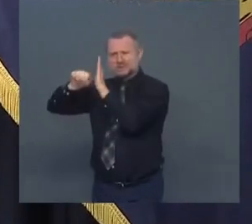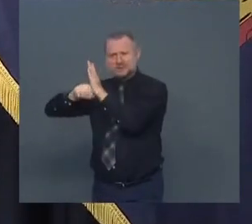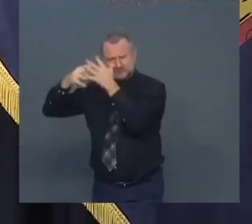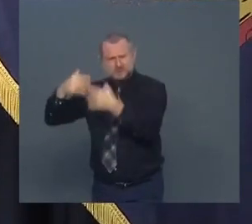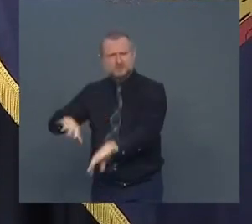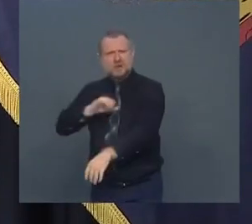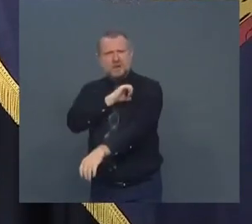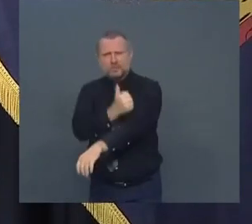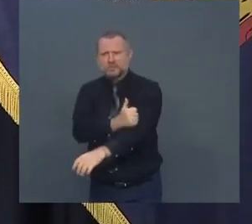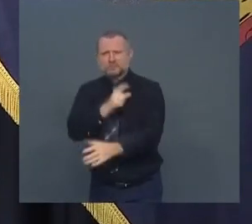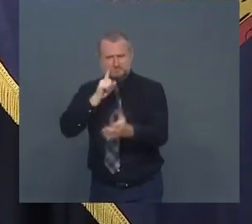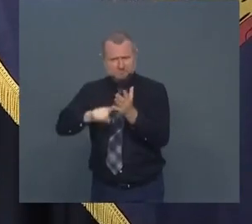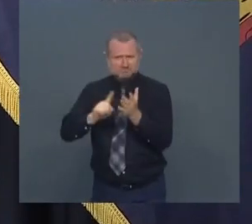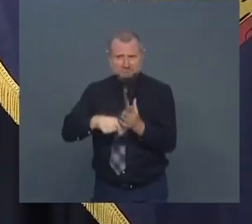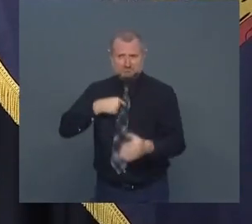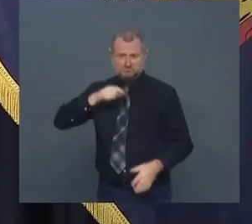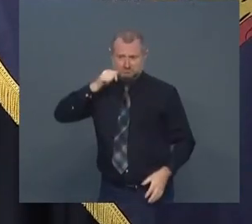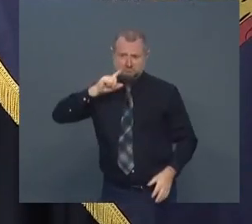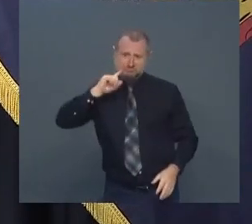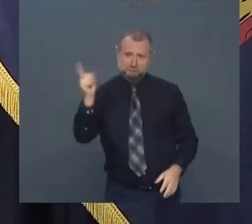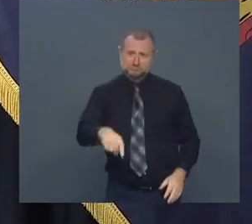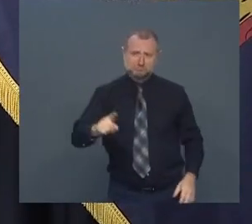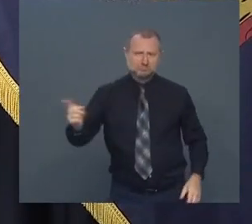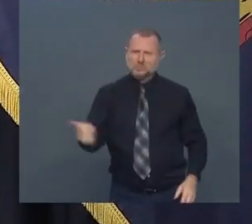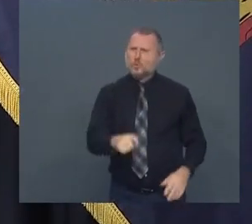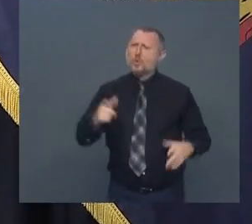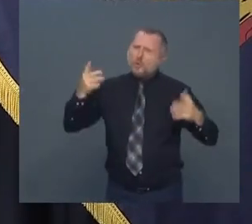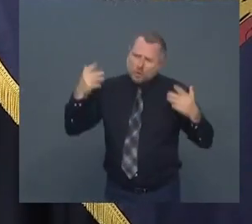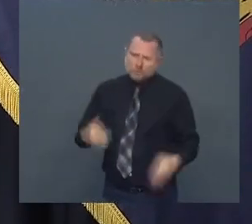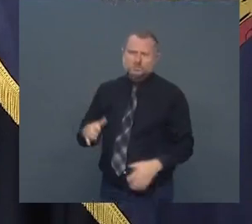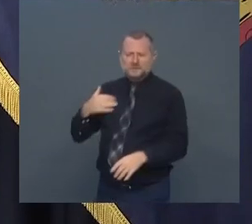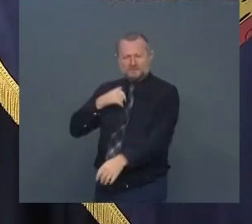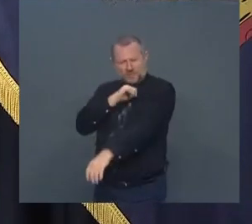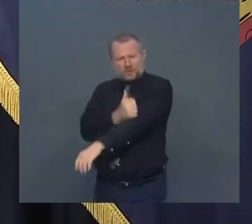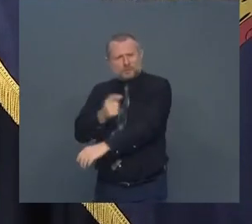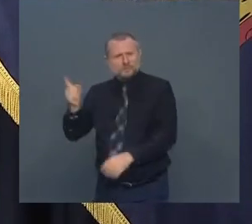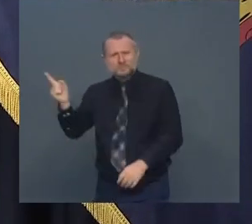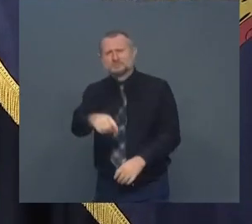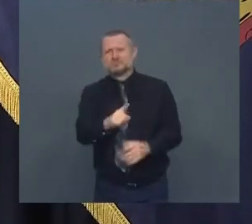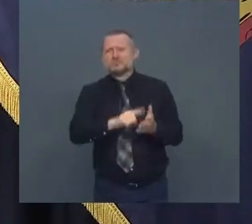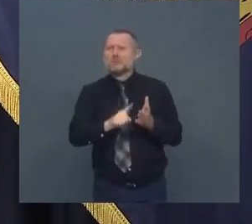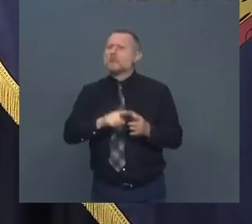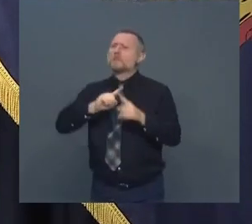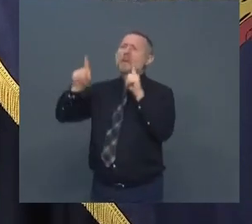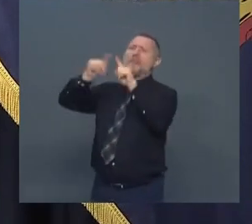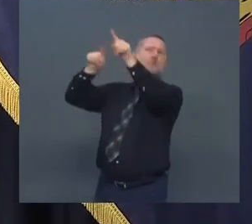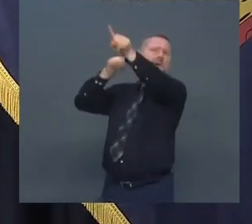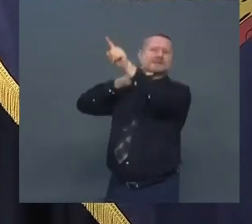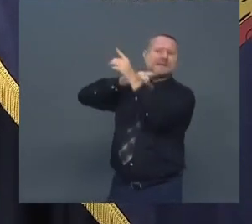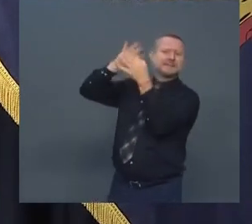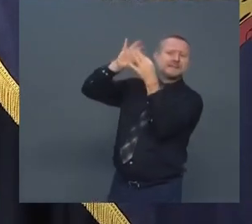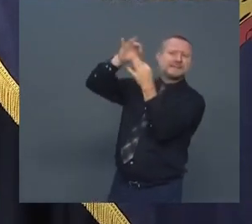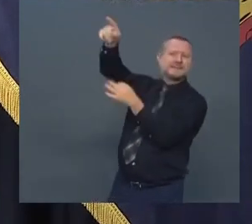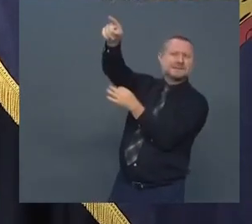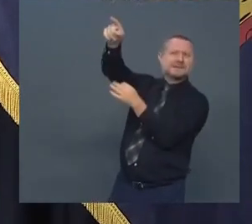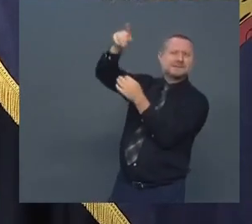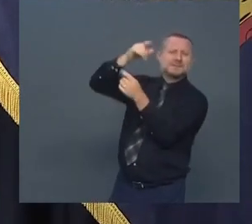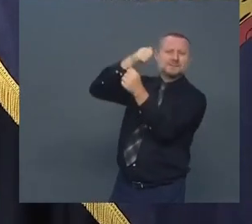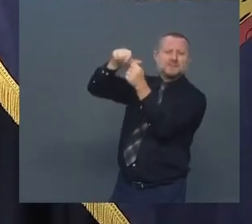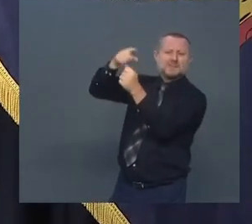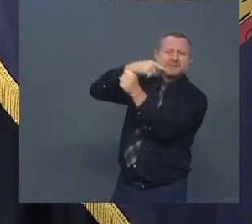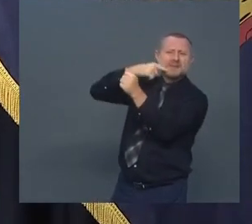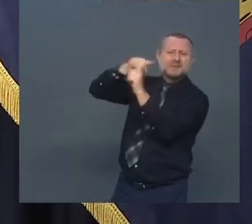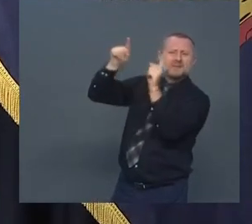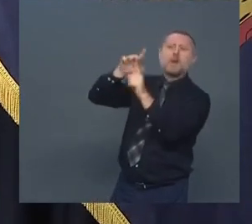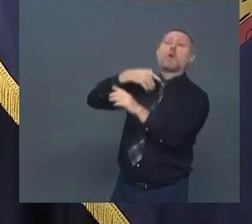don't direct her to investigate. She has legal authority by the executive